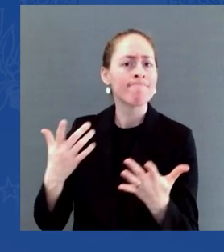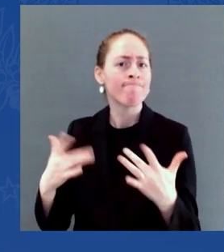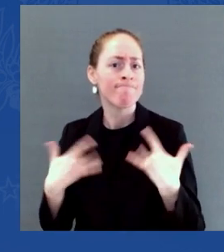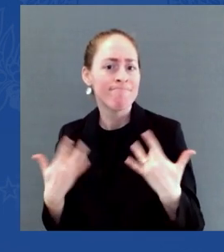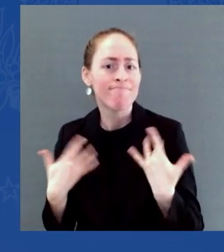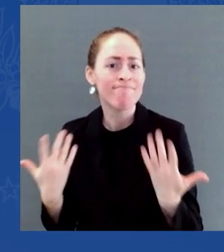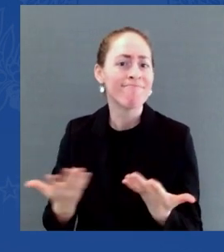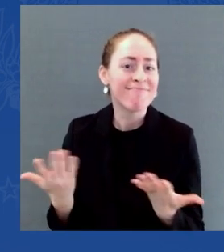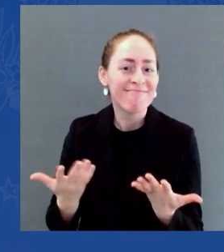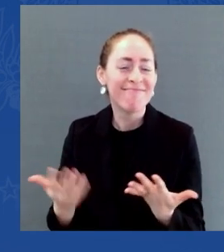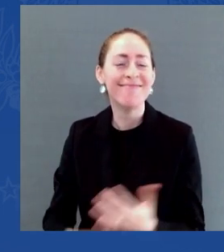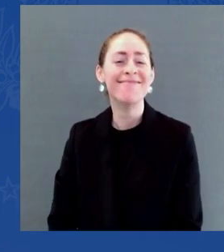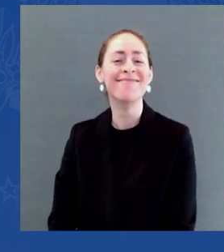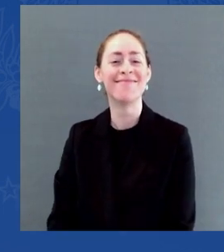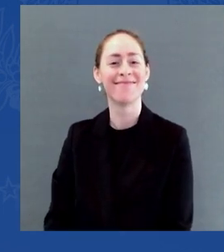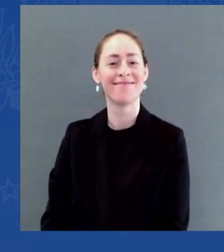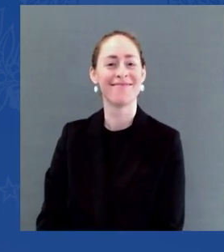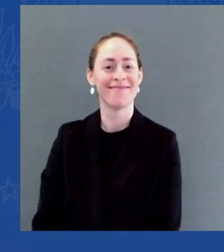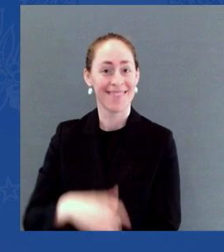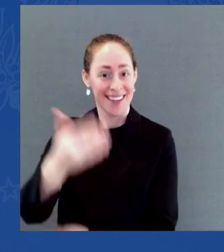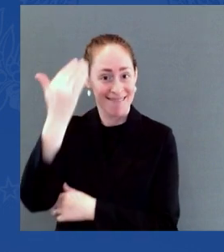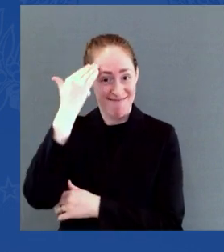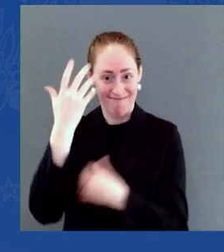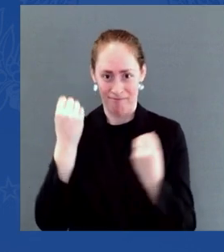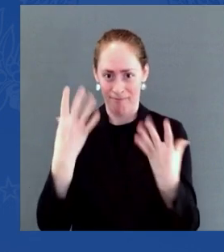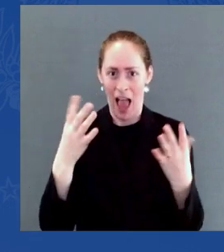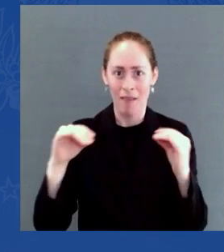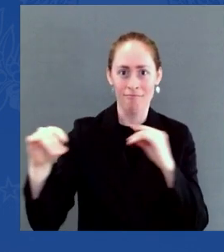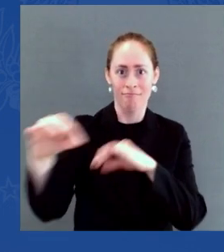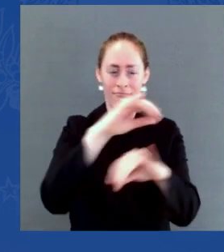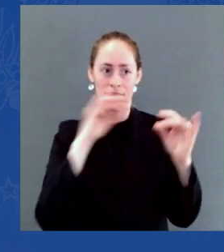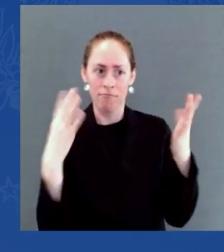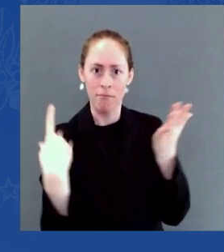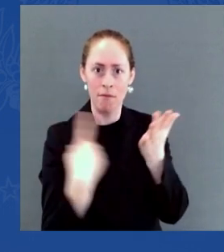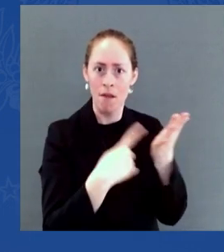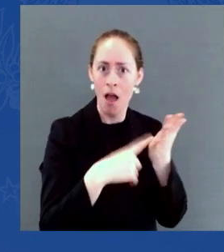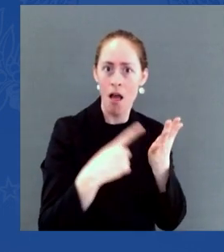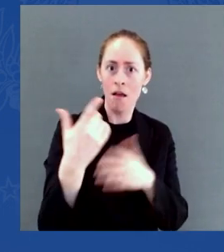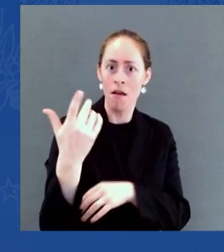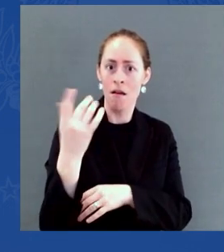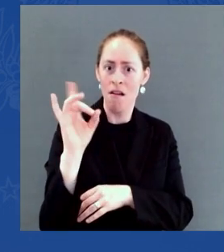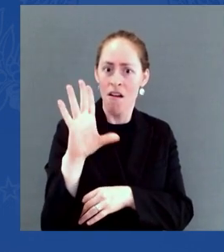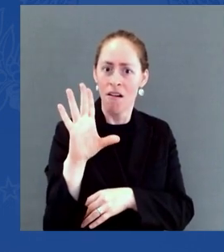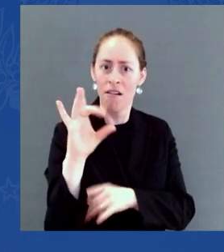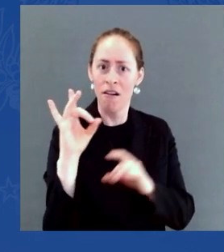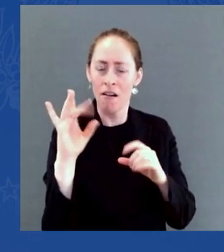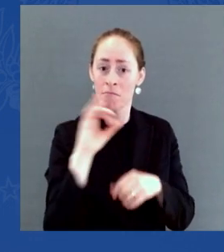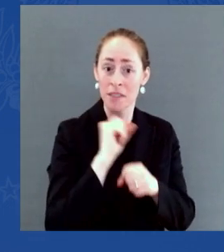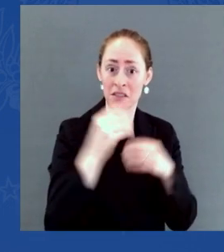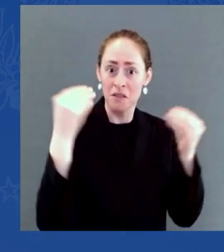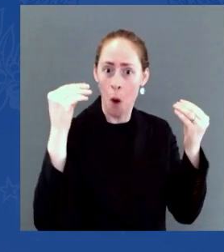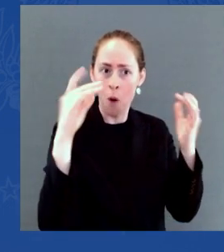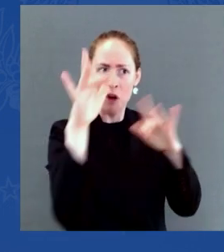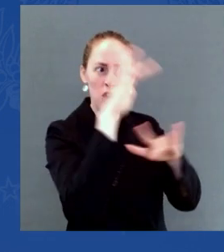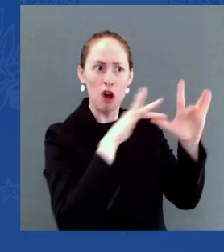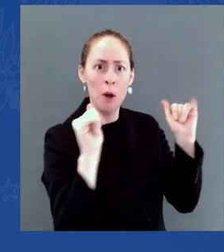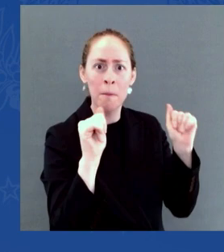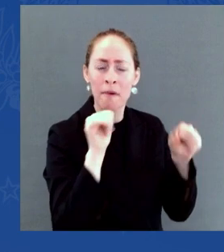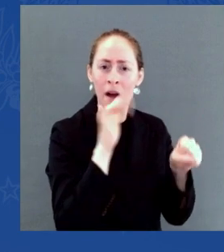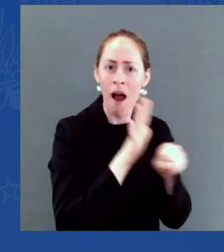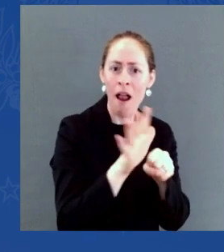holiday season. But here's the deal. For the vast majority of the country, that's not what's happening.